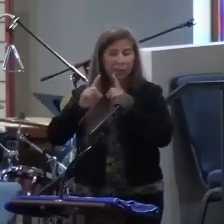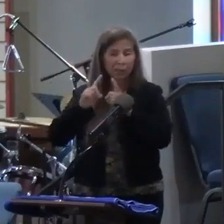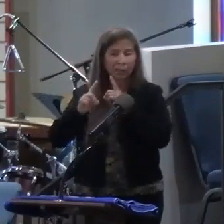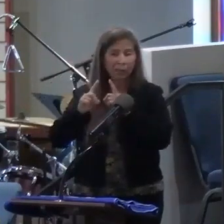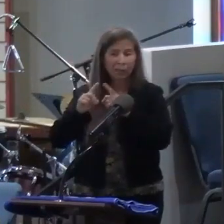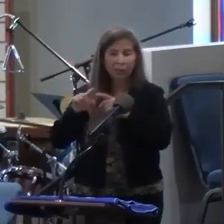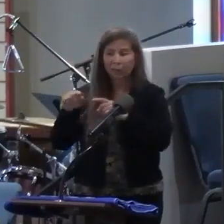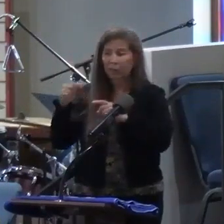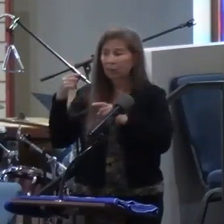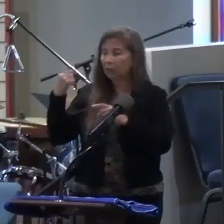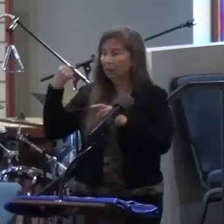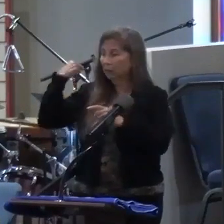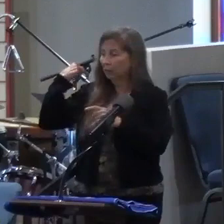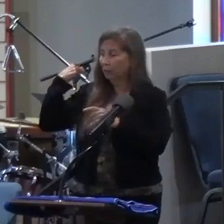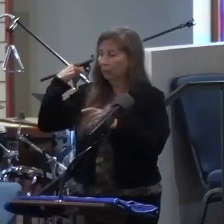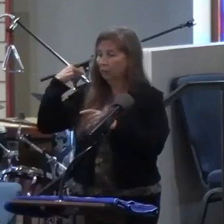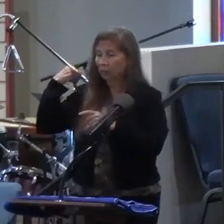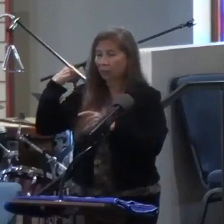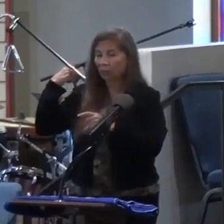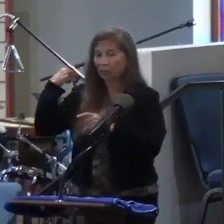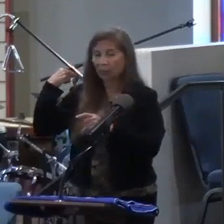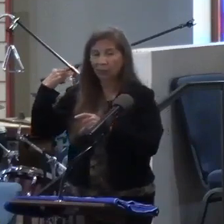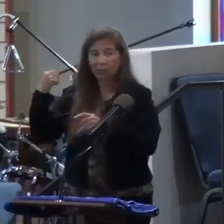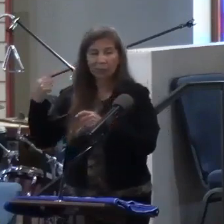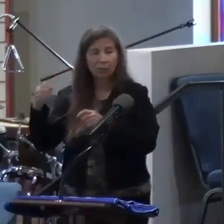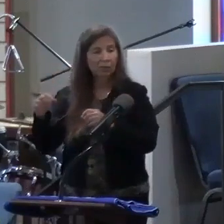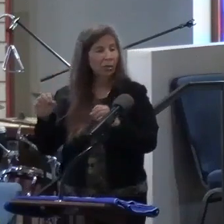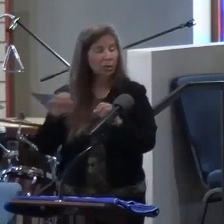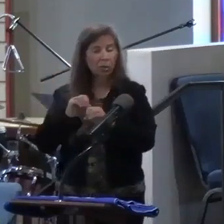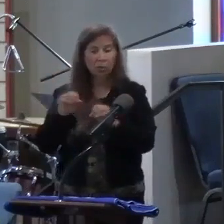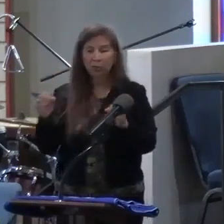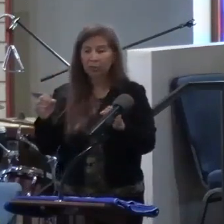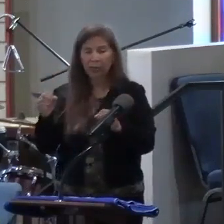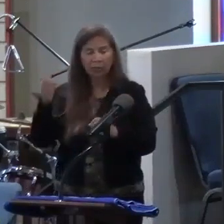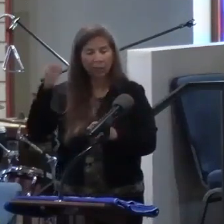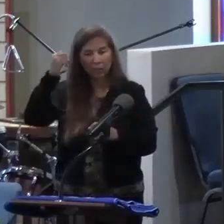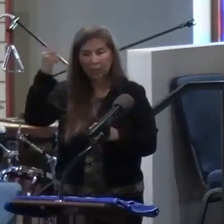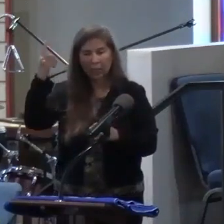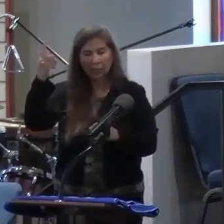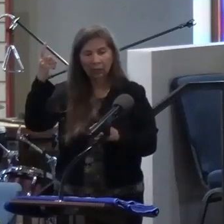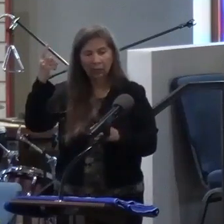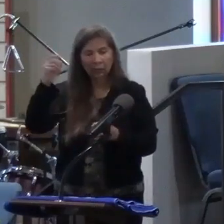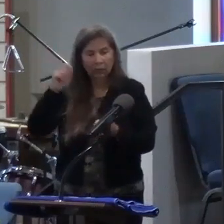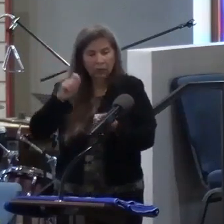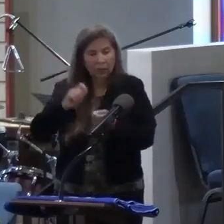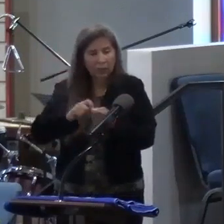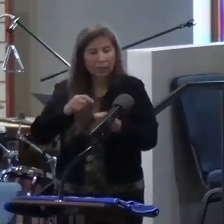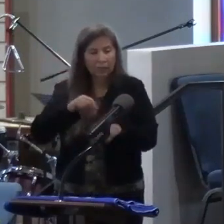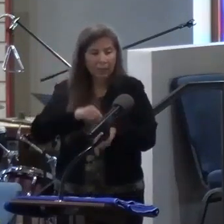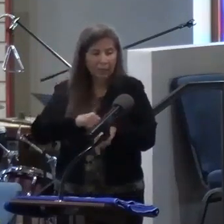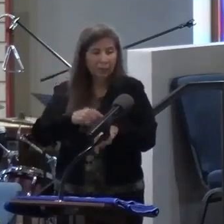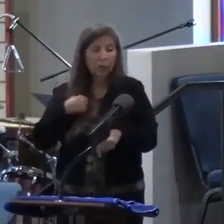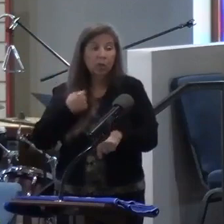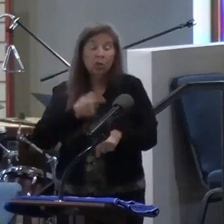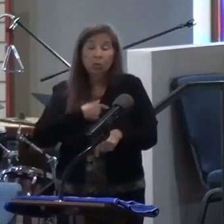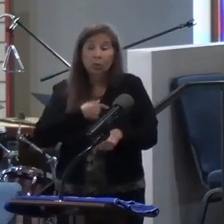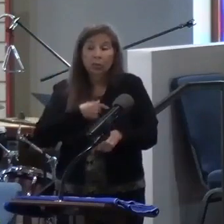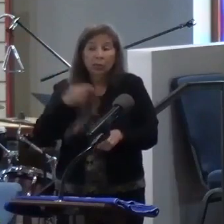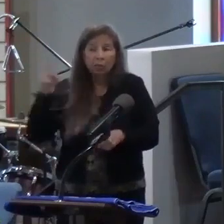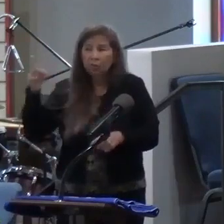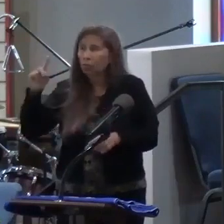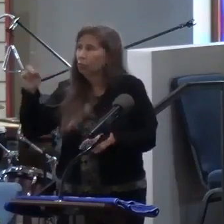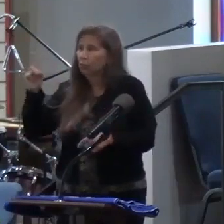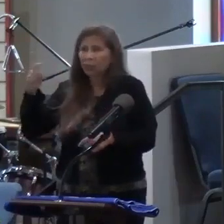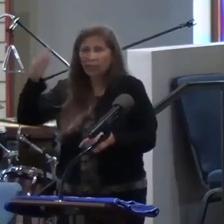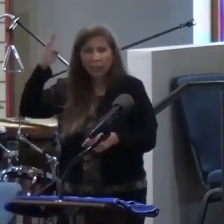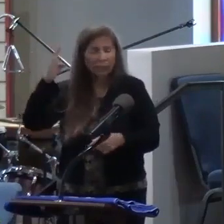the angel told them at the tomb, everybody was like, whoo, he rose again. No, they still didn't get it. Just like there's times in our life where we feel, where's God? I still don't get